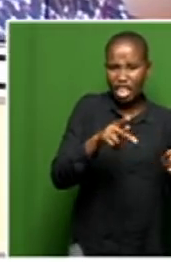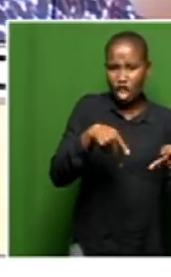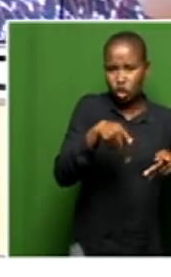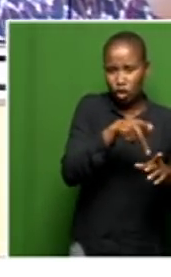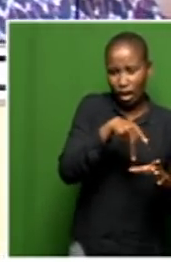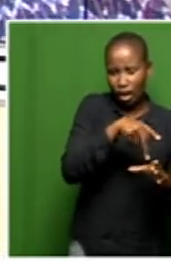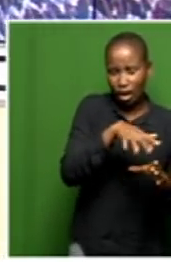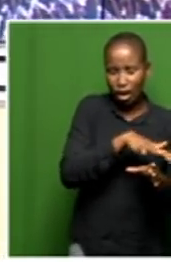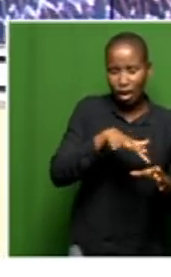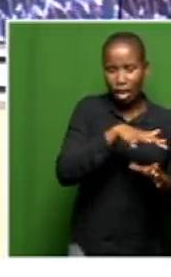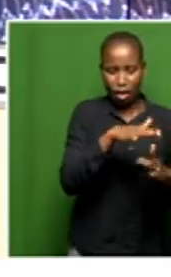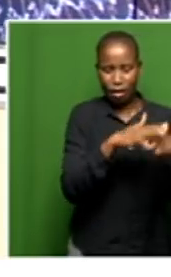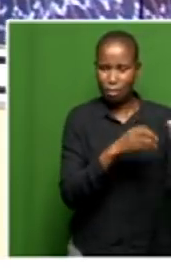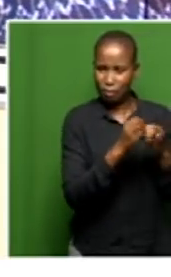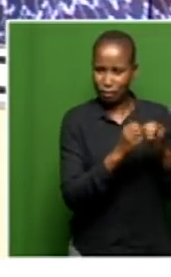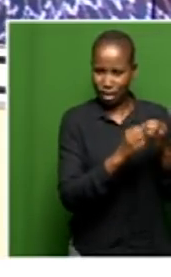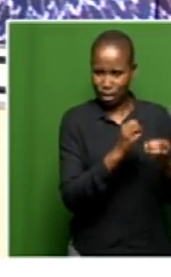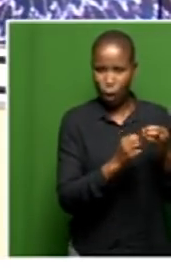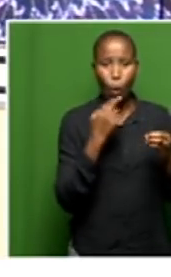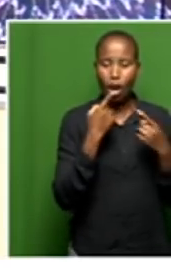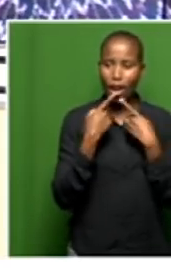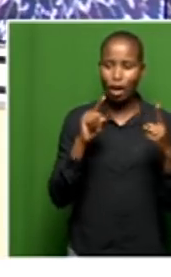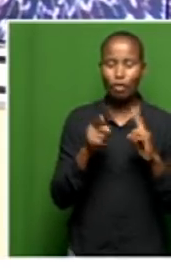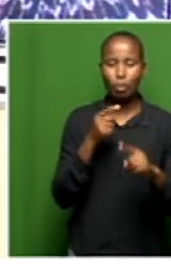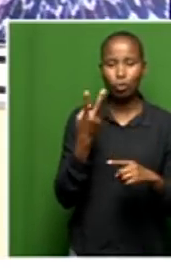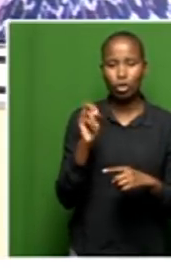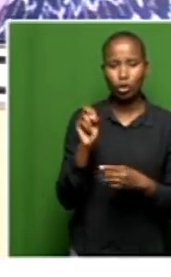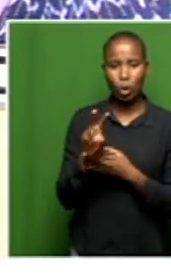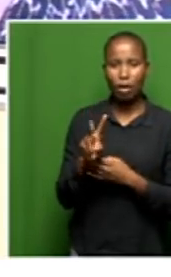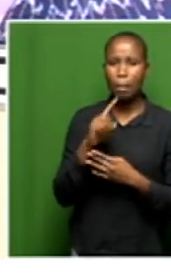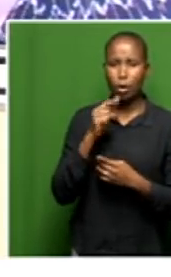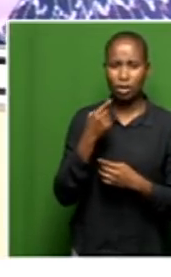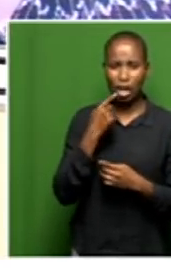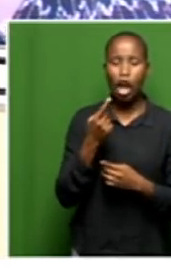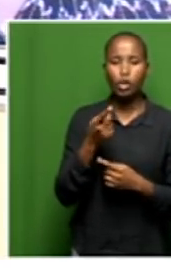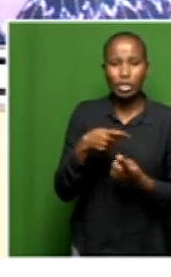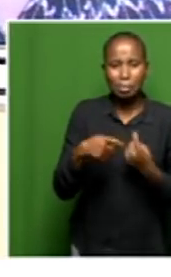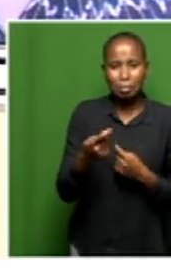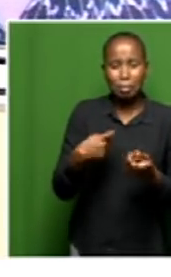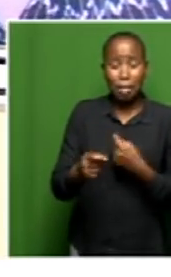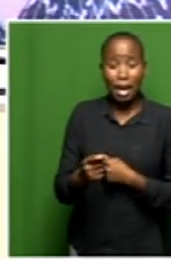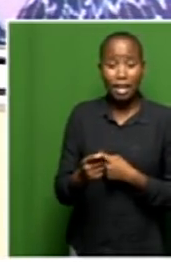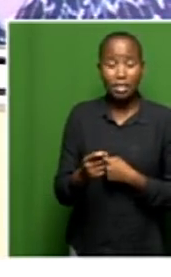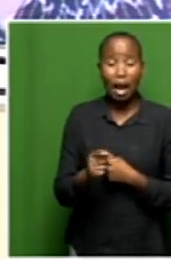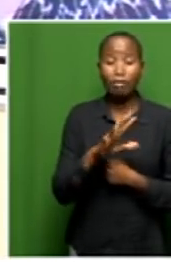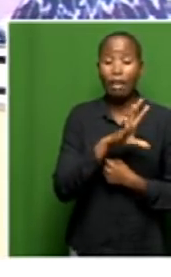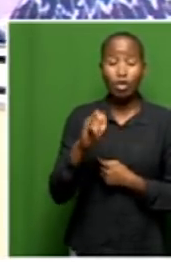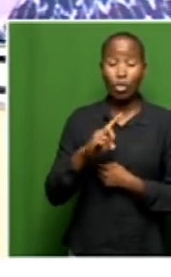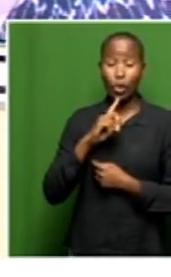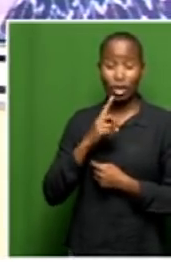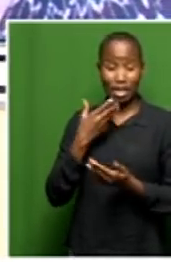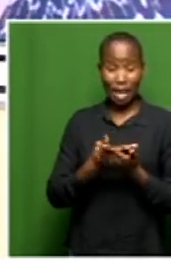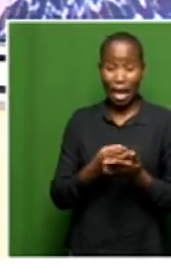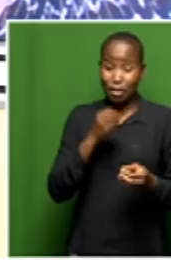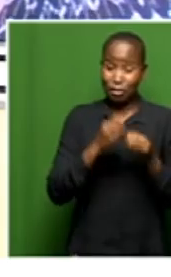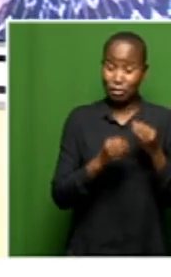been used since it was launched in 2012, and yet you're spending half a million rand to renovate the kitchen. What's up with that?